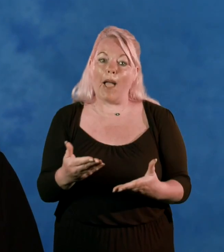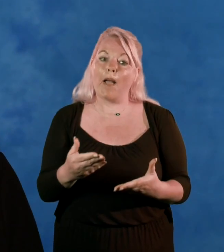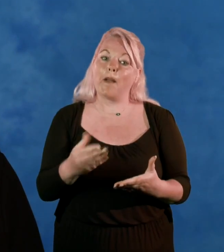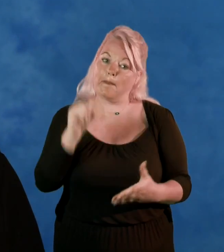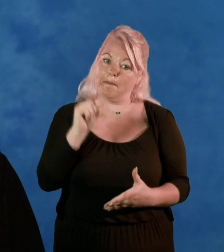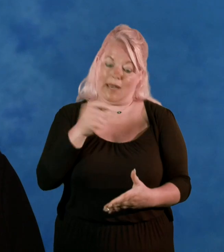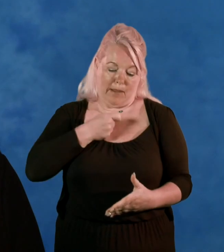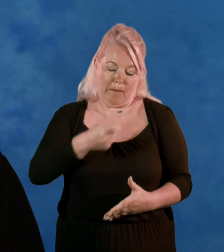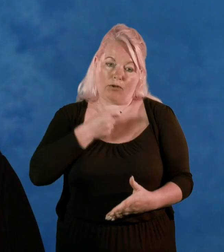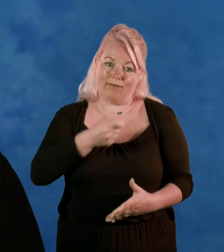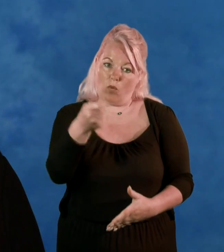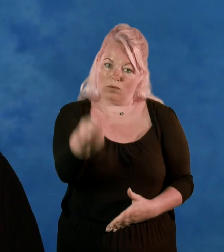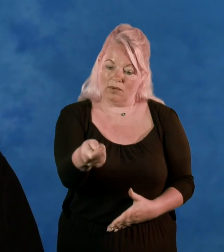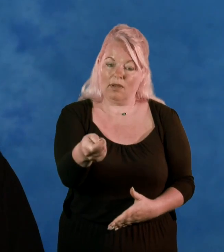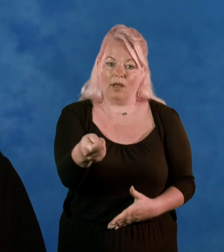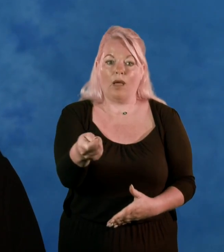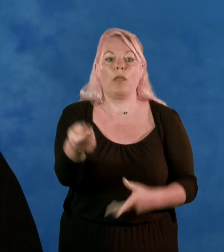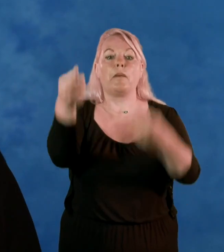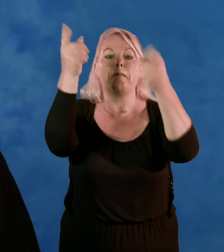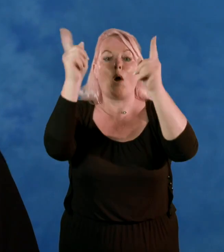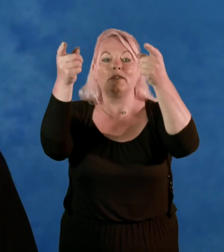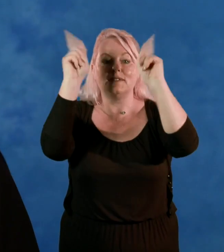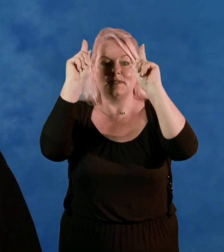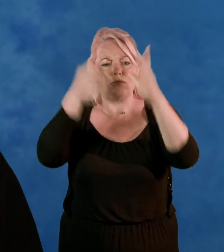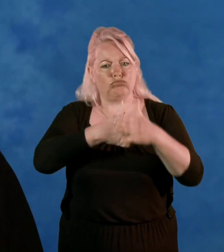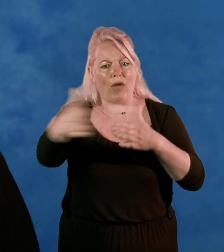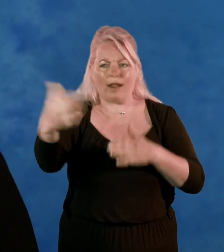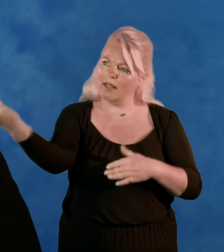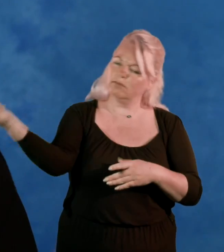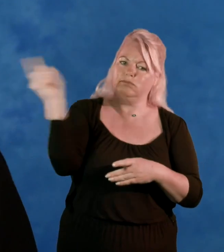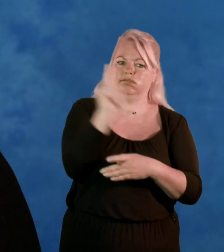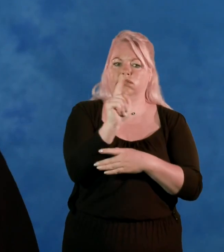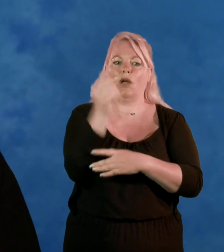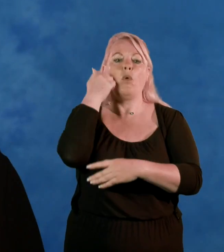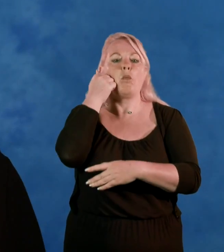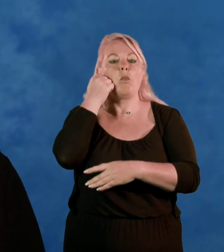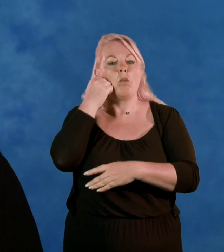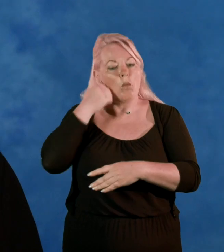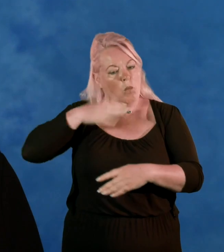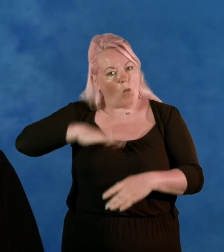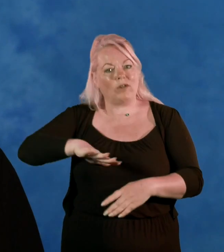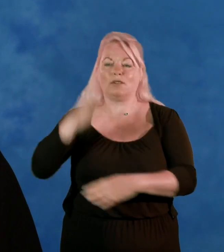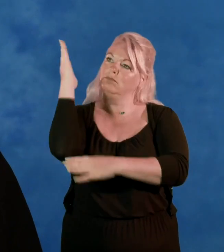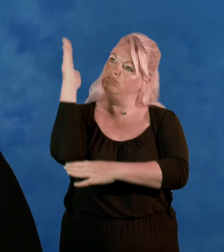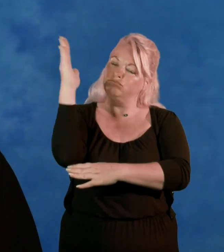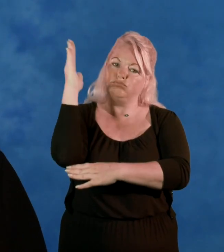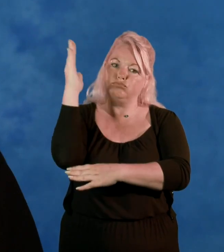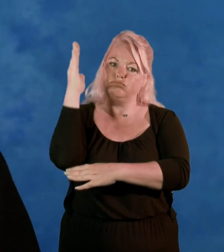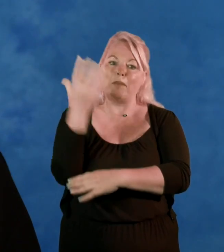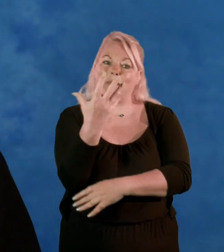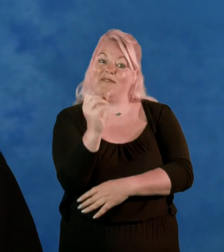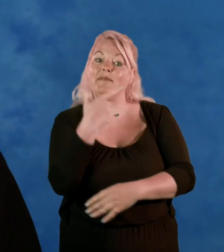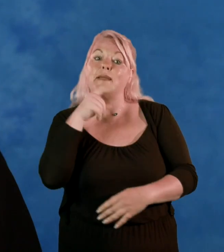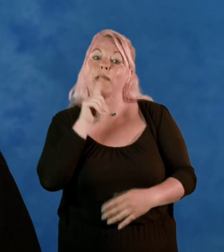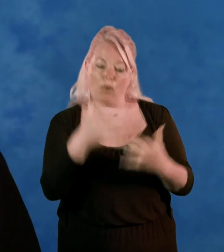the boss comes around quite often and he wants to talk to a large group maybe 50 or more and he wears